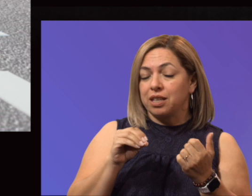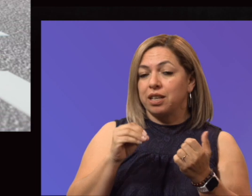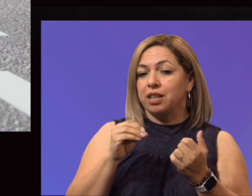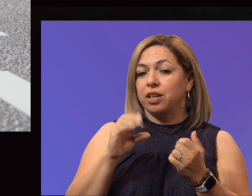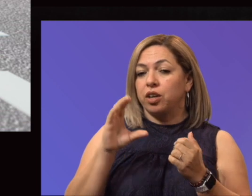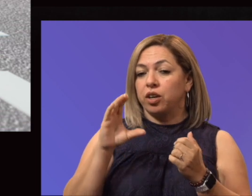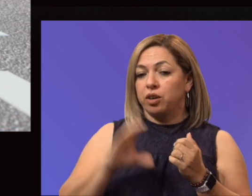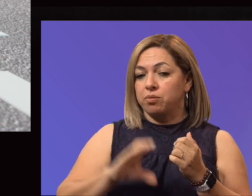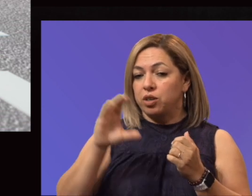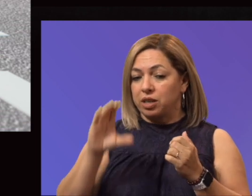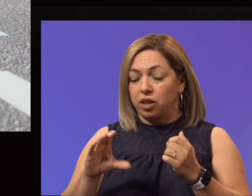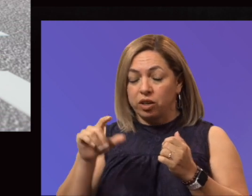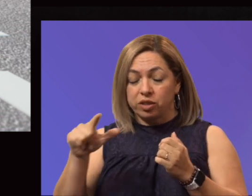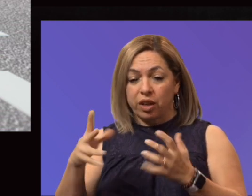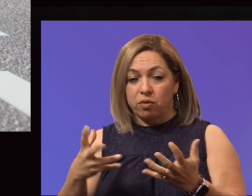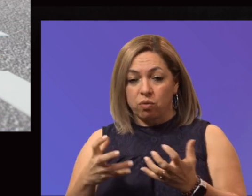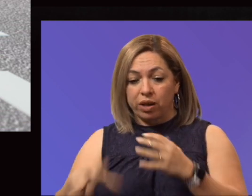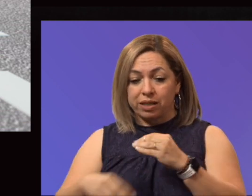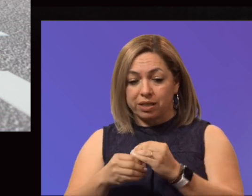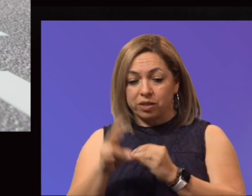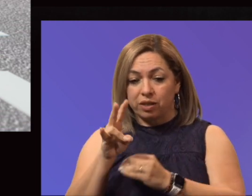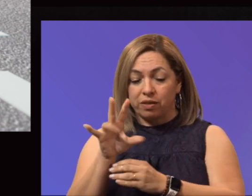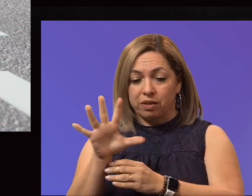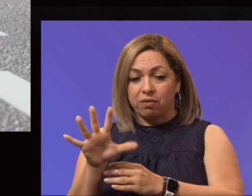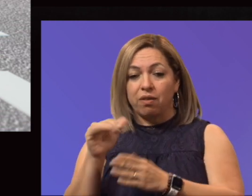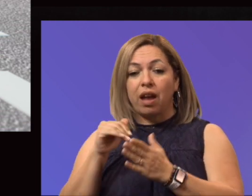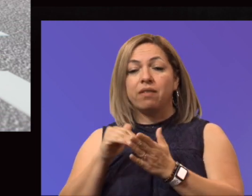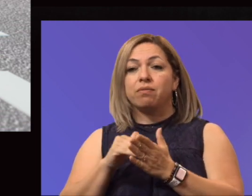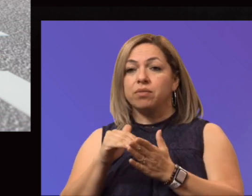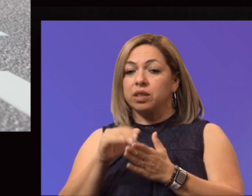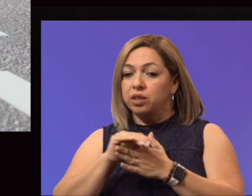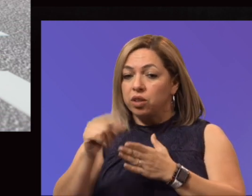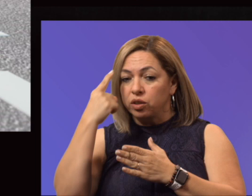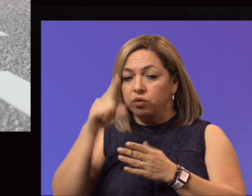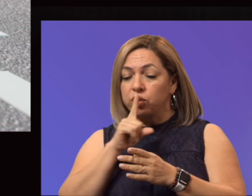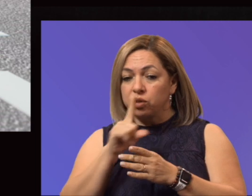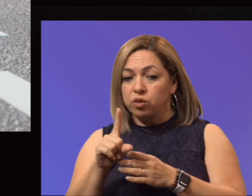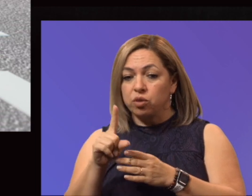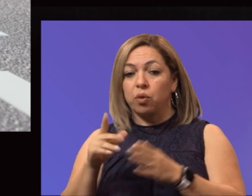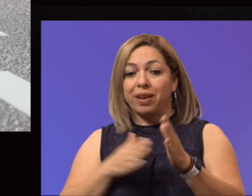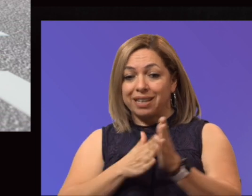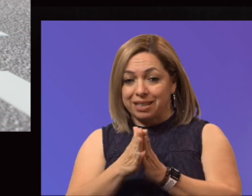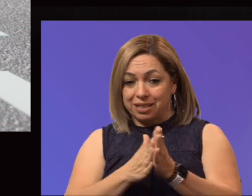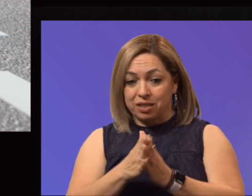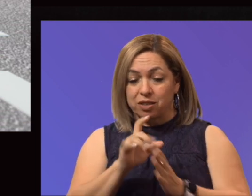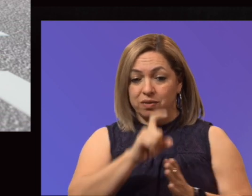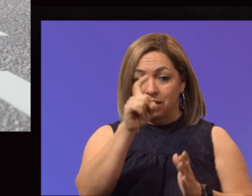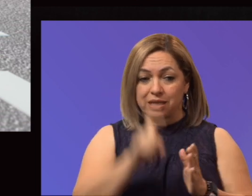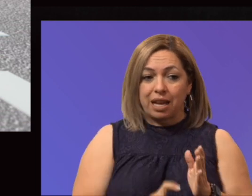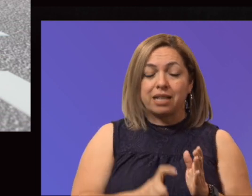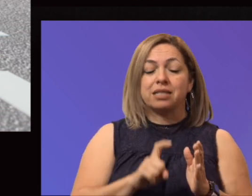million to be allocated for the TRUE initiative, Texas Reskilling and Upskilling Through Education, and an